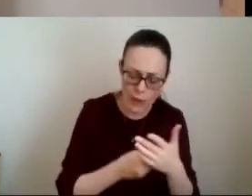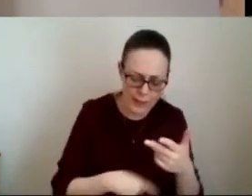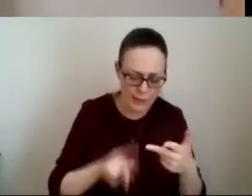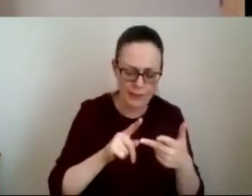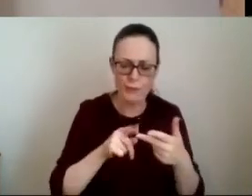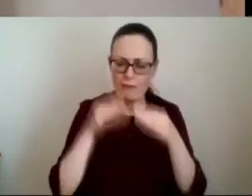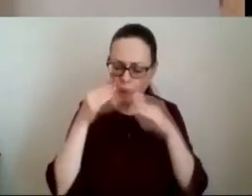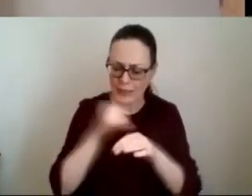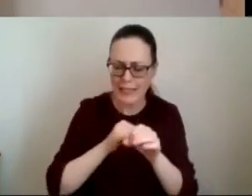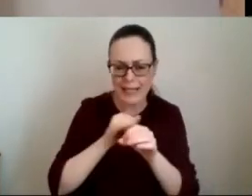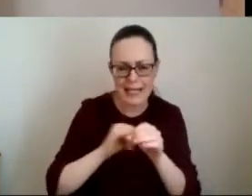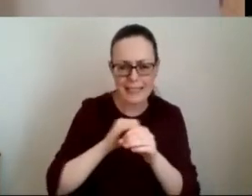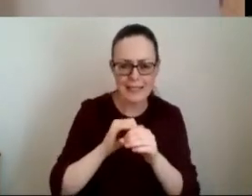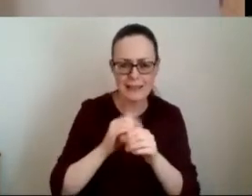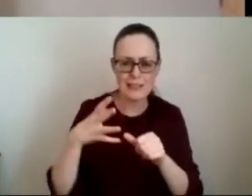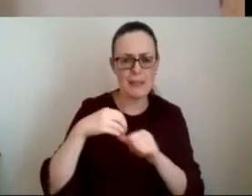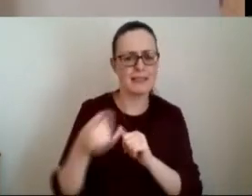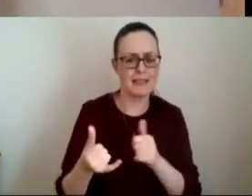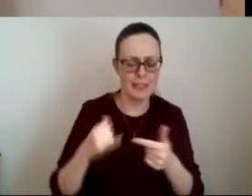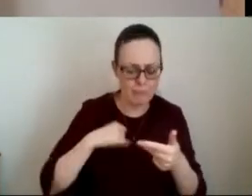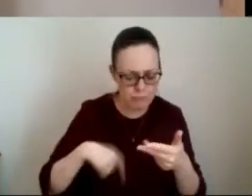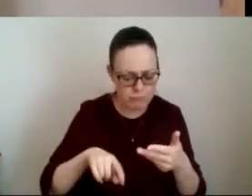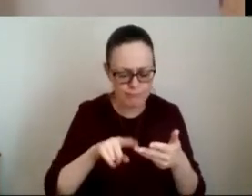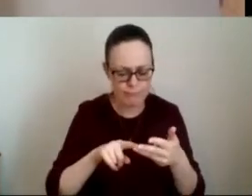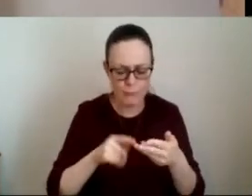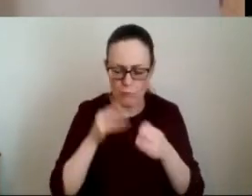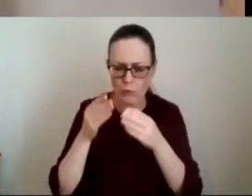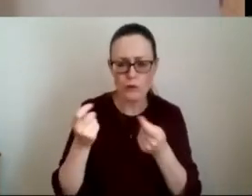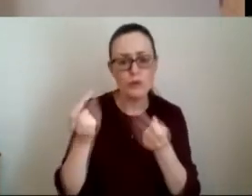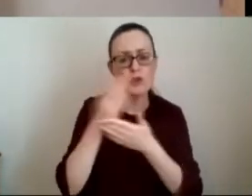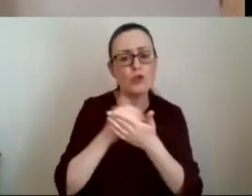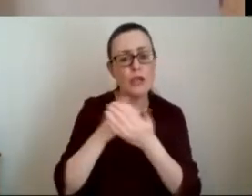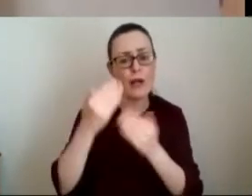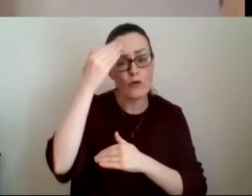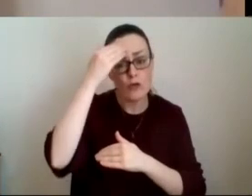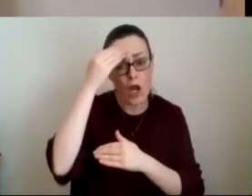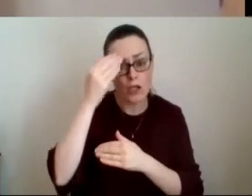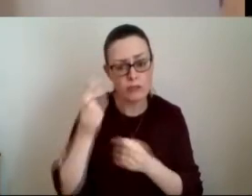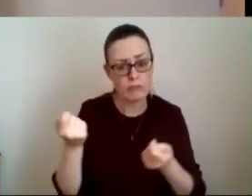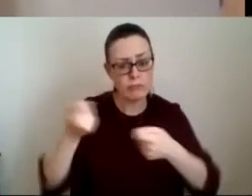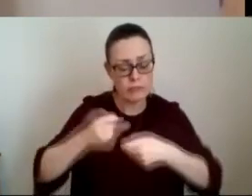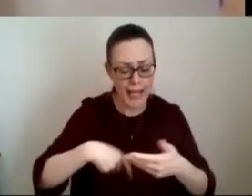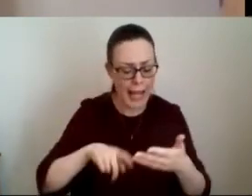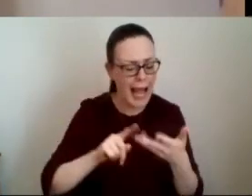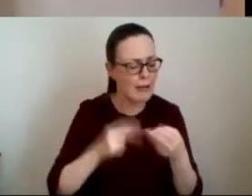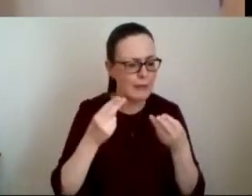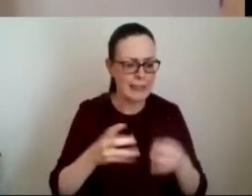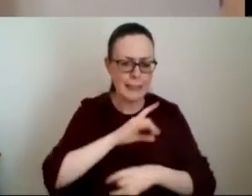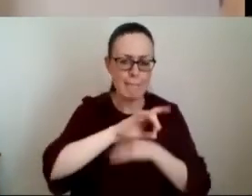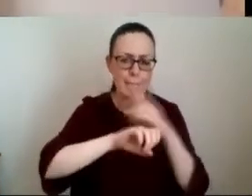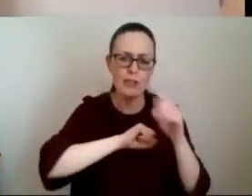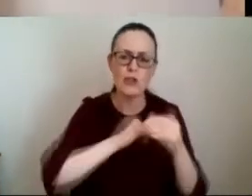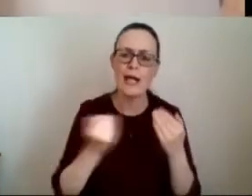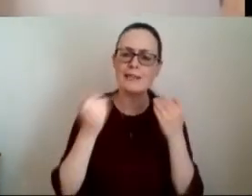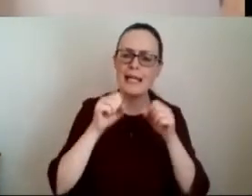specialization a clinical a focus on sharing knowledge and a focus on saying that we have to ensure that our data systems are